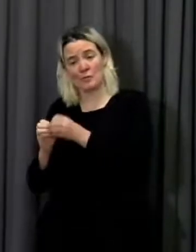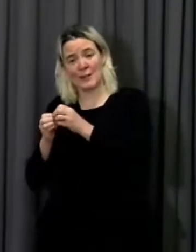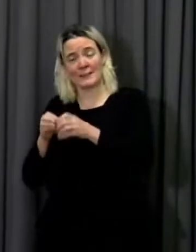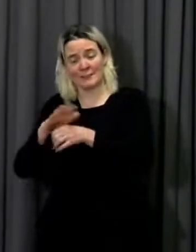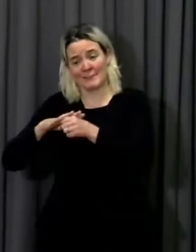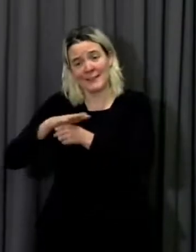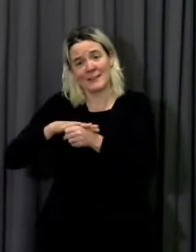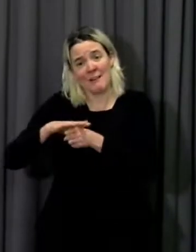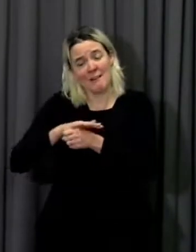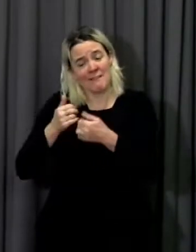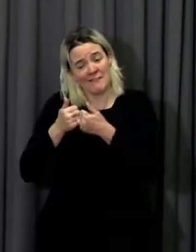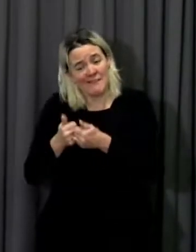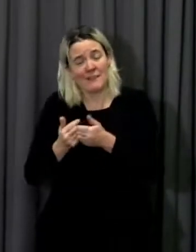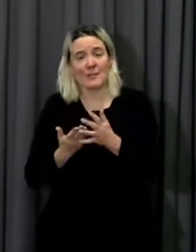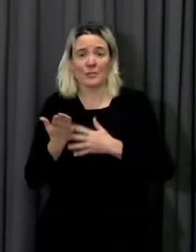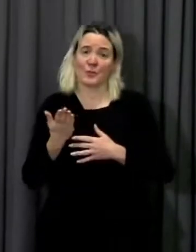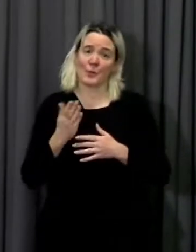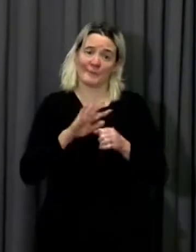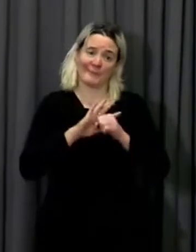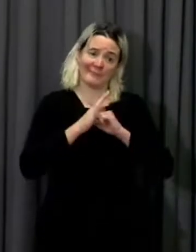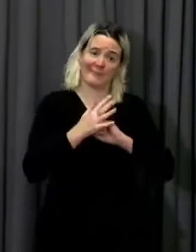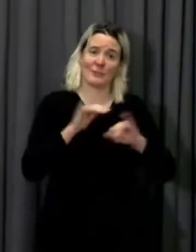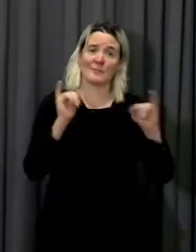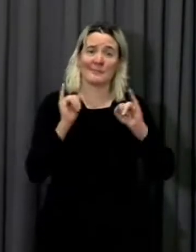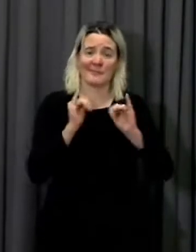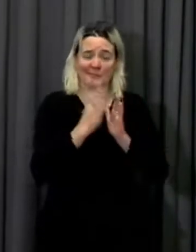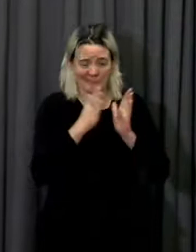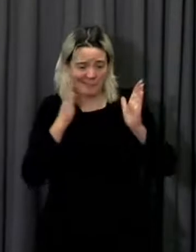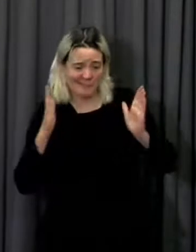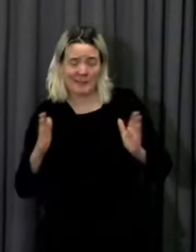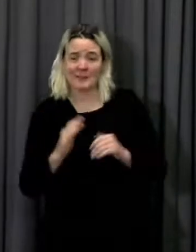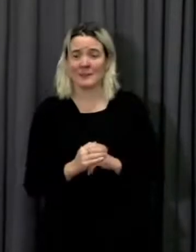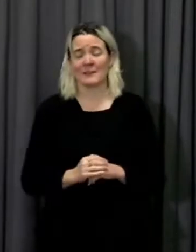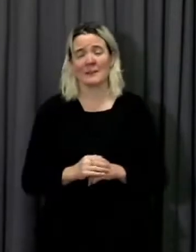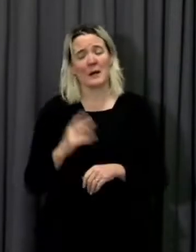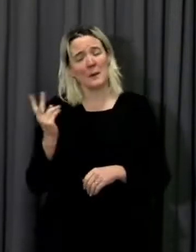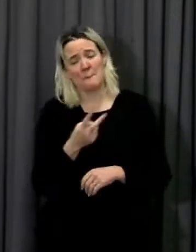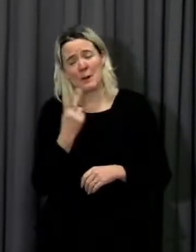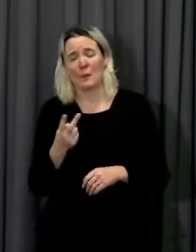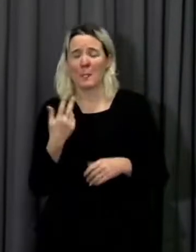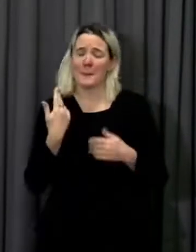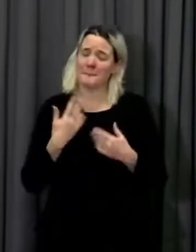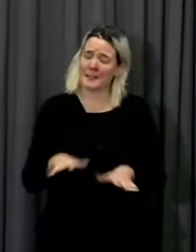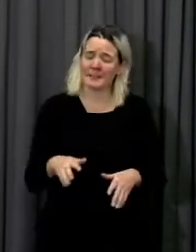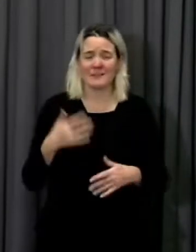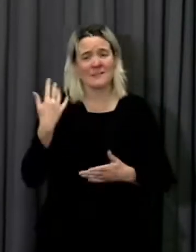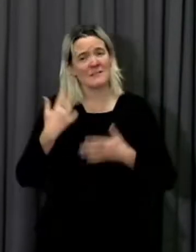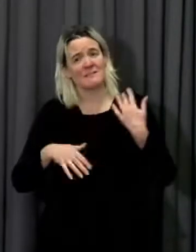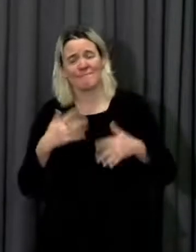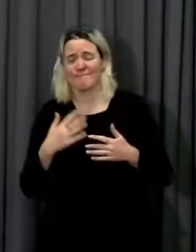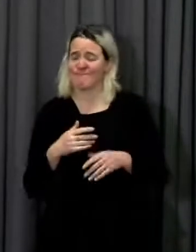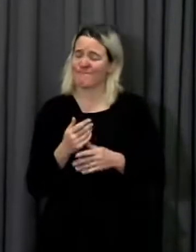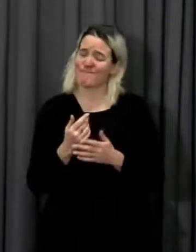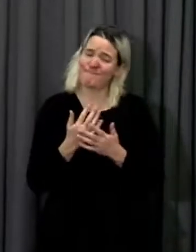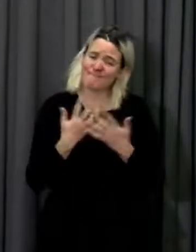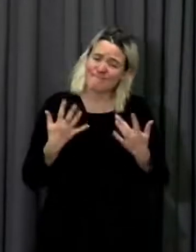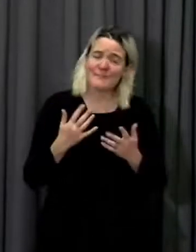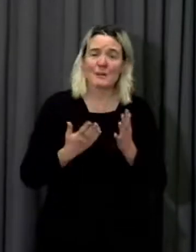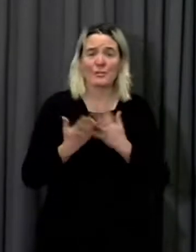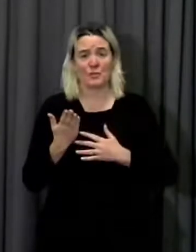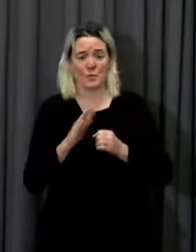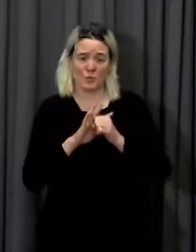pandemic. Now these are two groups which have had a really difficult time over the course of the last year because